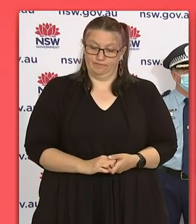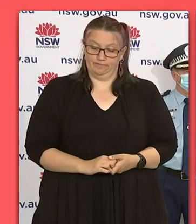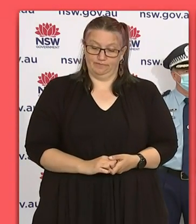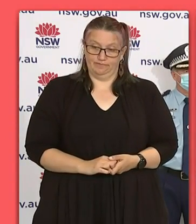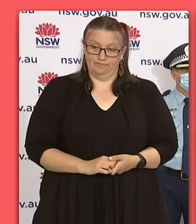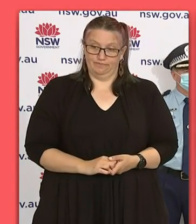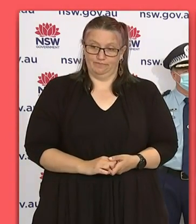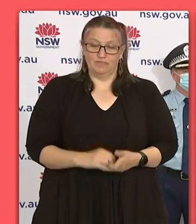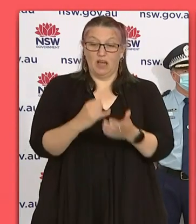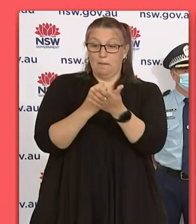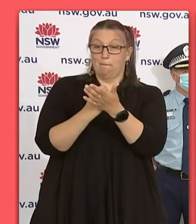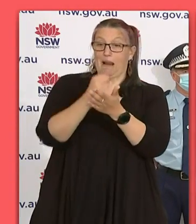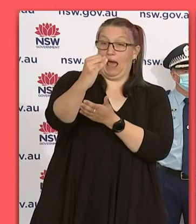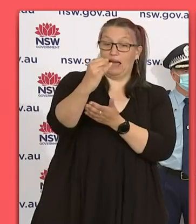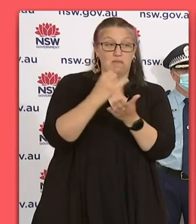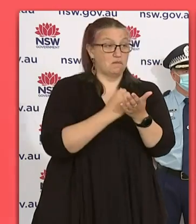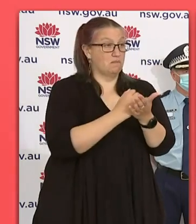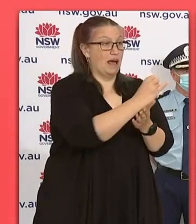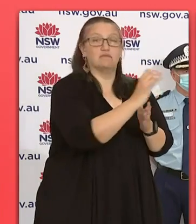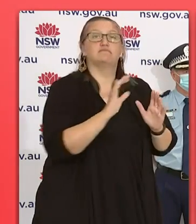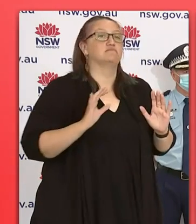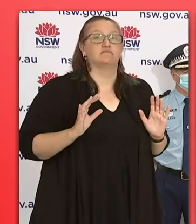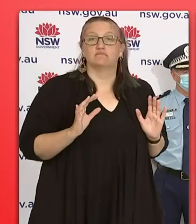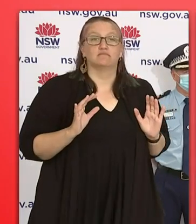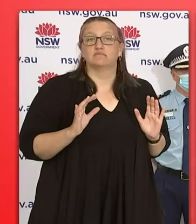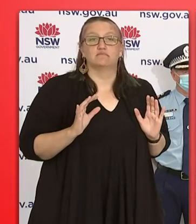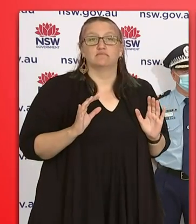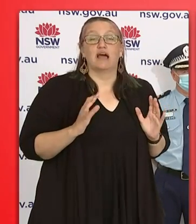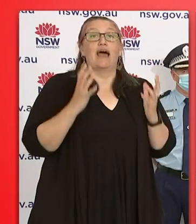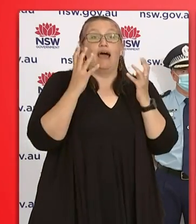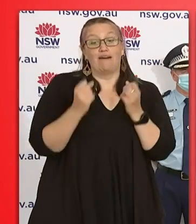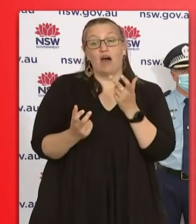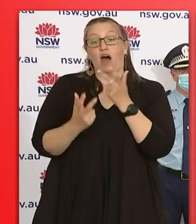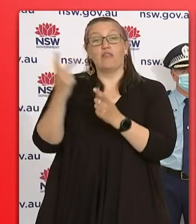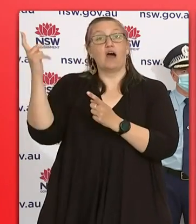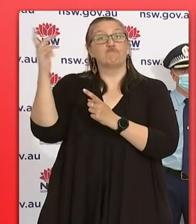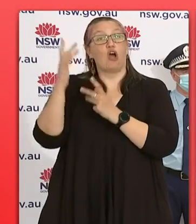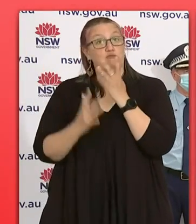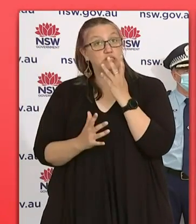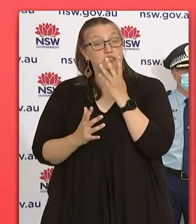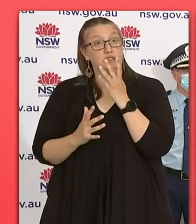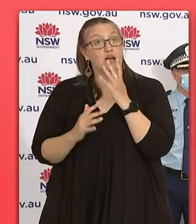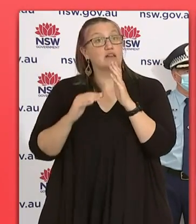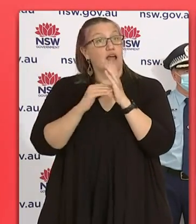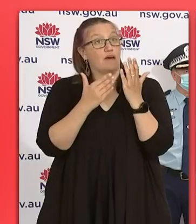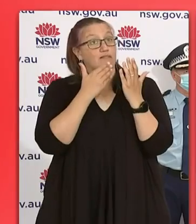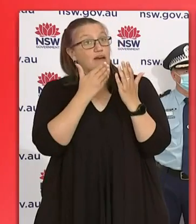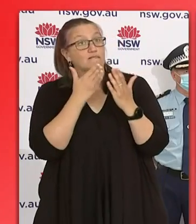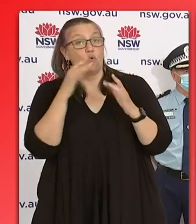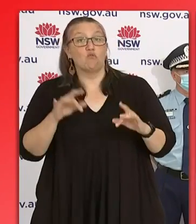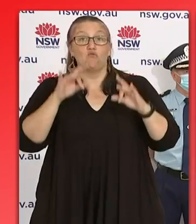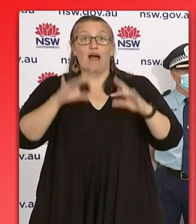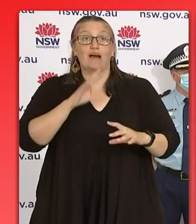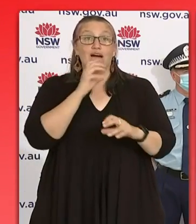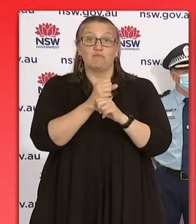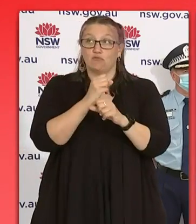blaming anybody, just recognising that there have been other priorities, and now the Federal Government are obviously trying to assist us, or we're trying to assist them I should